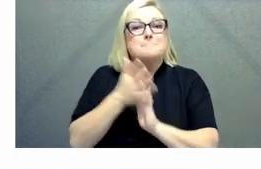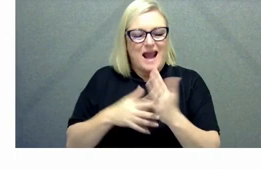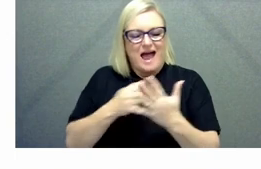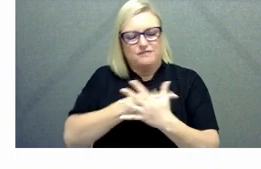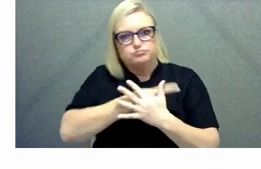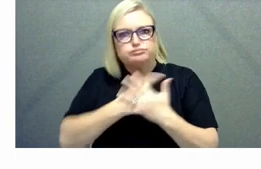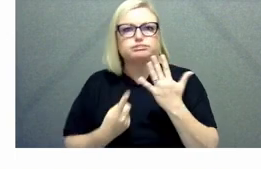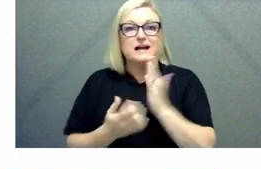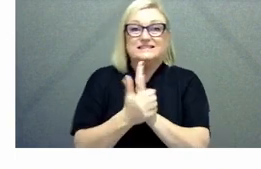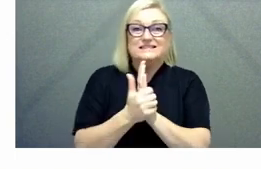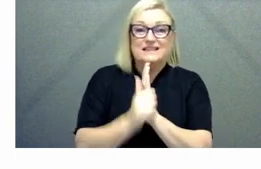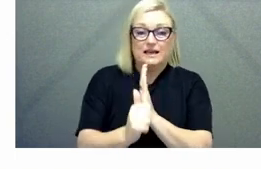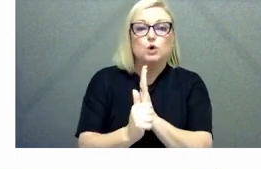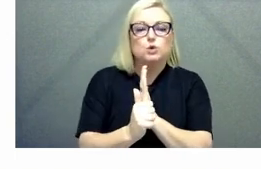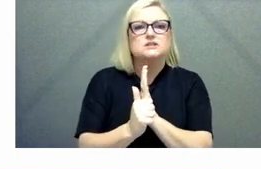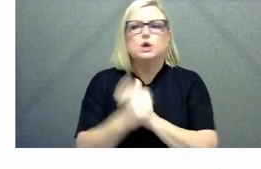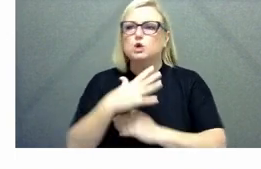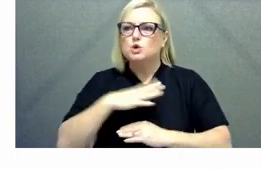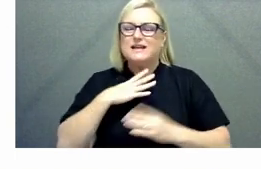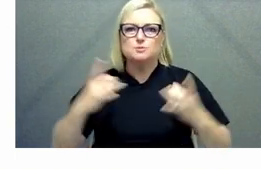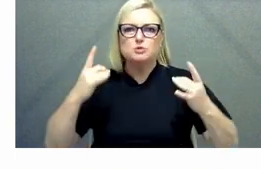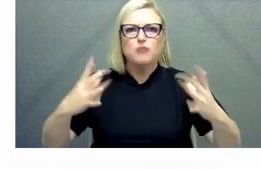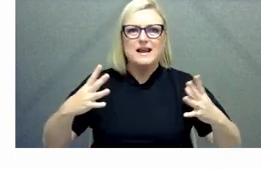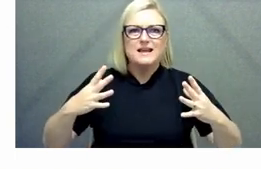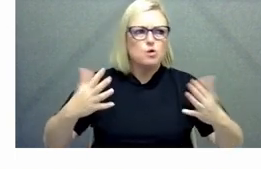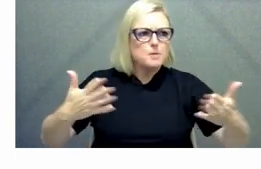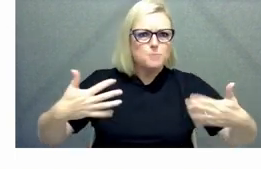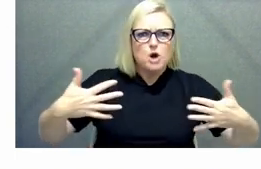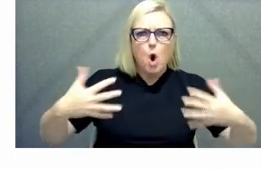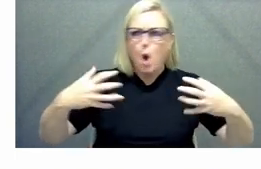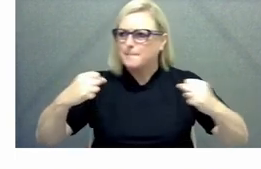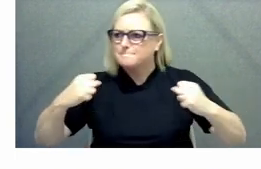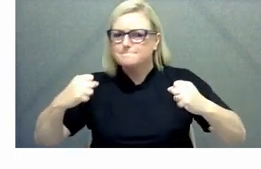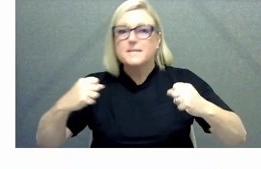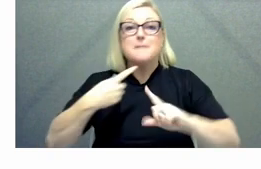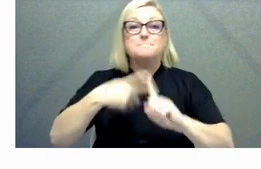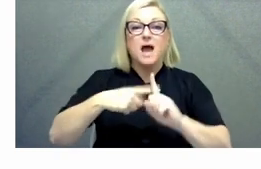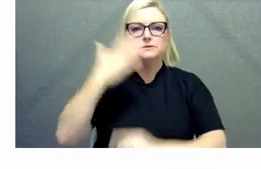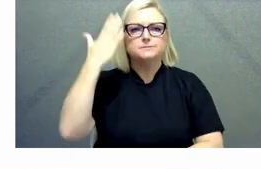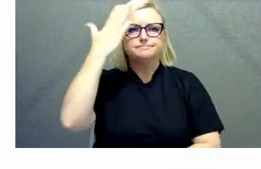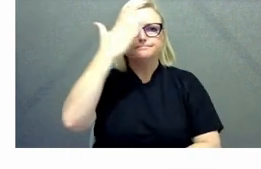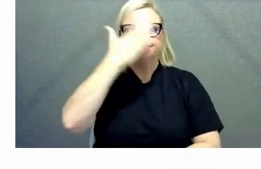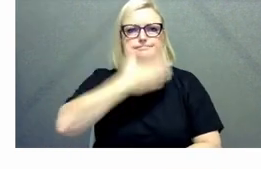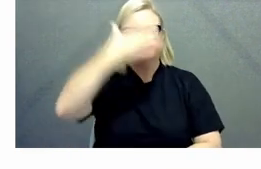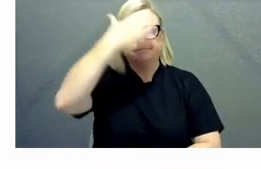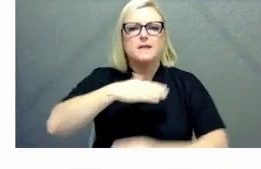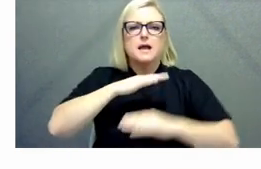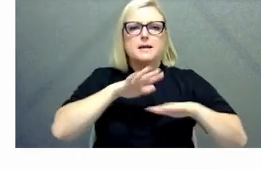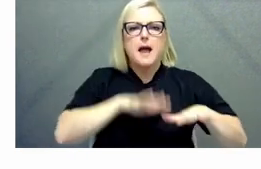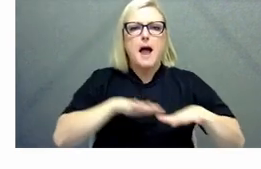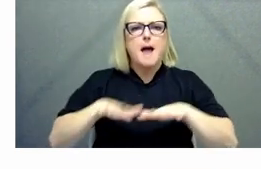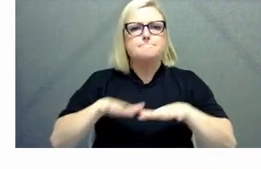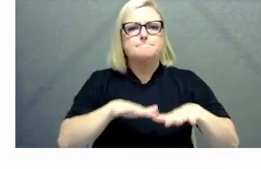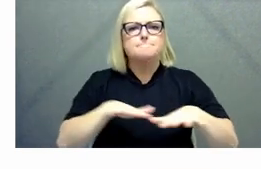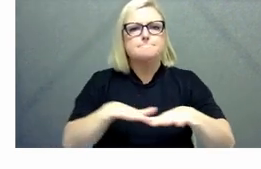and be very much ready for anything it's that capability to be able to remain calm to think through an issue critical thinking is